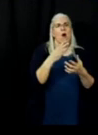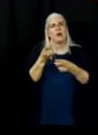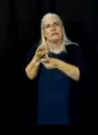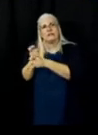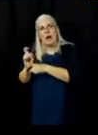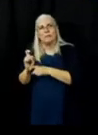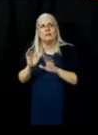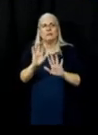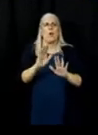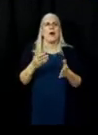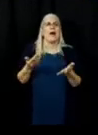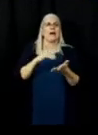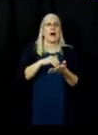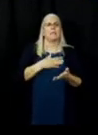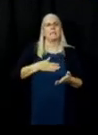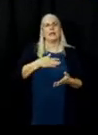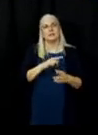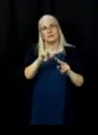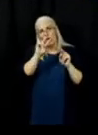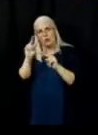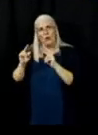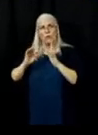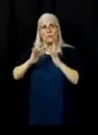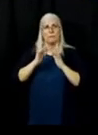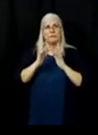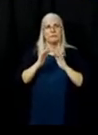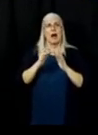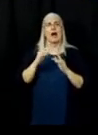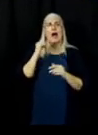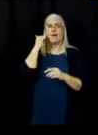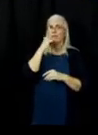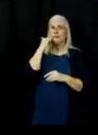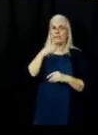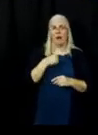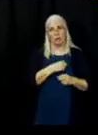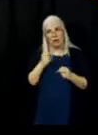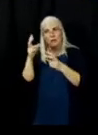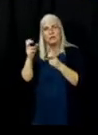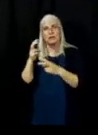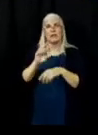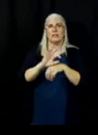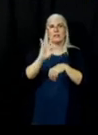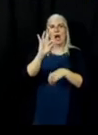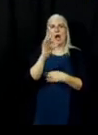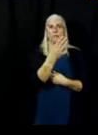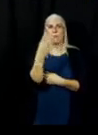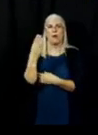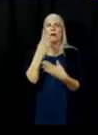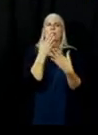please check the website and like I said, it's updated daily at 0900. Thank you.